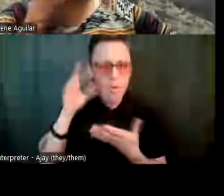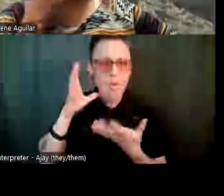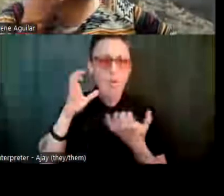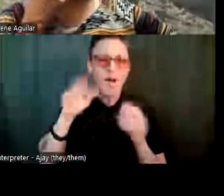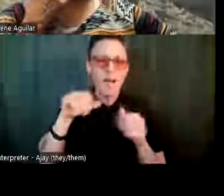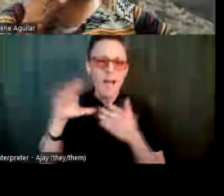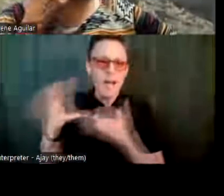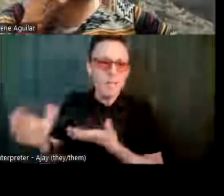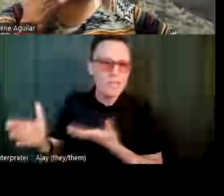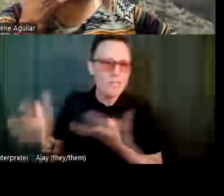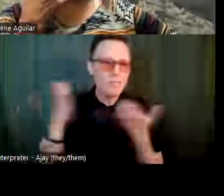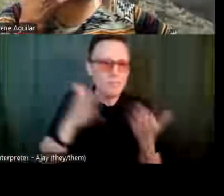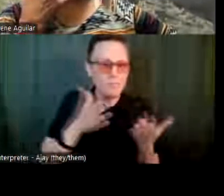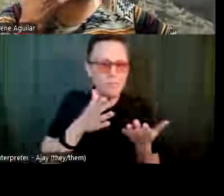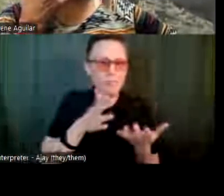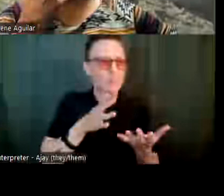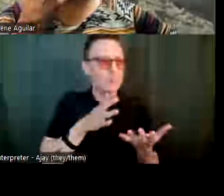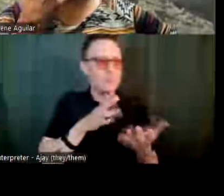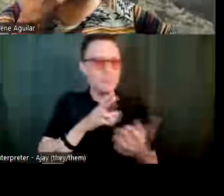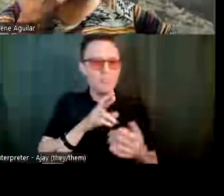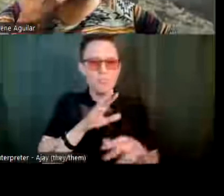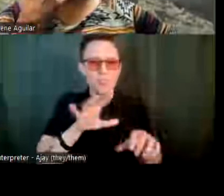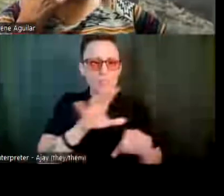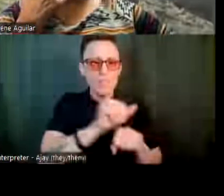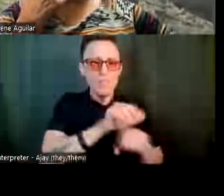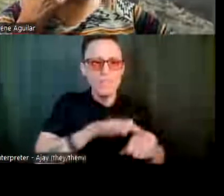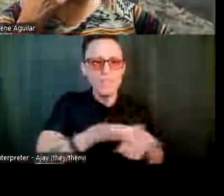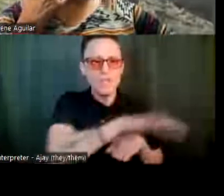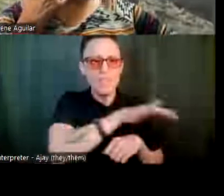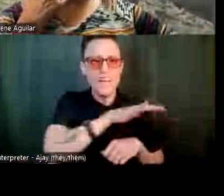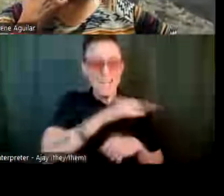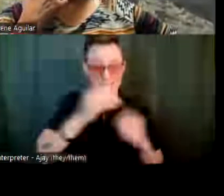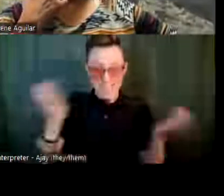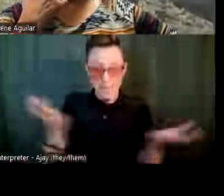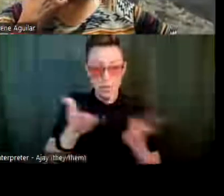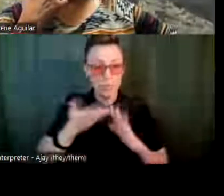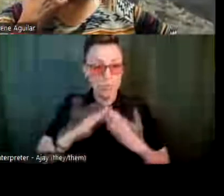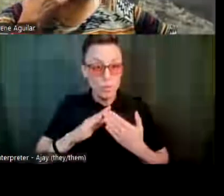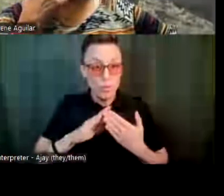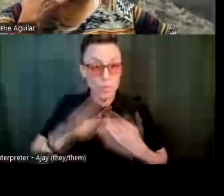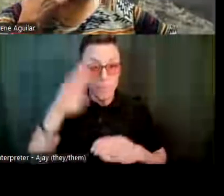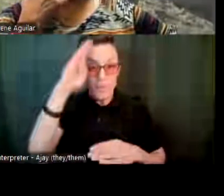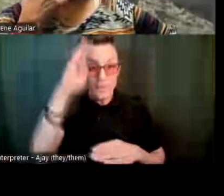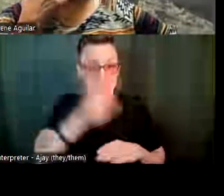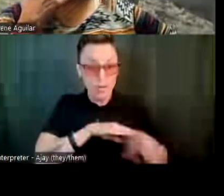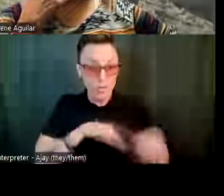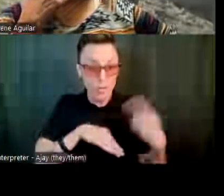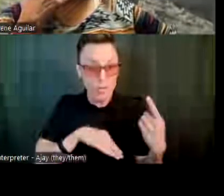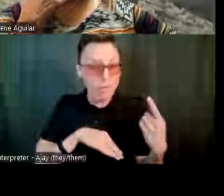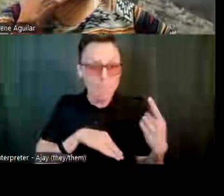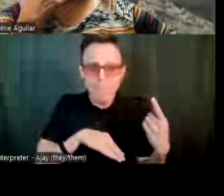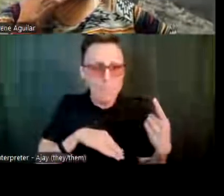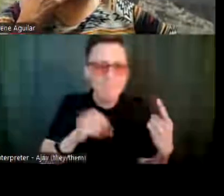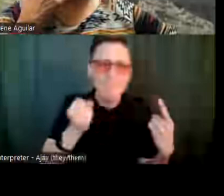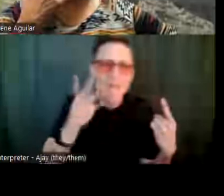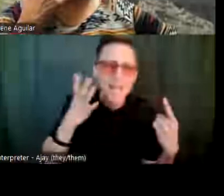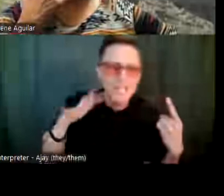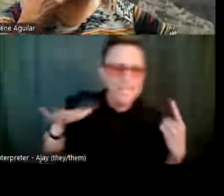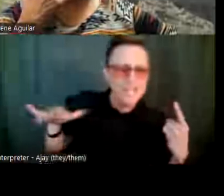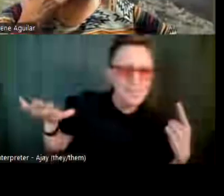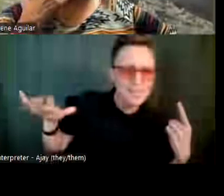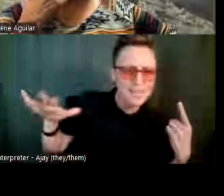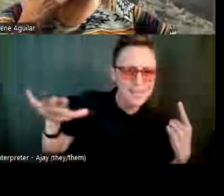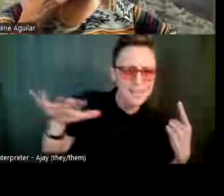and help more of the kids here in the community. Because my son's not the only one. There are many kids here